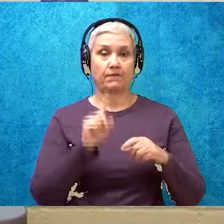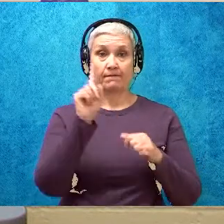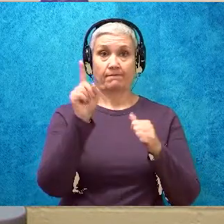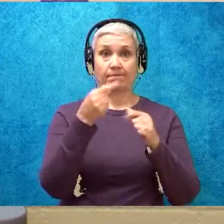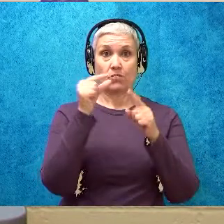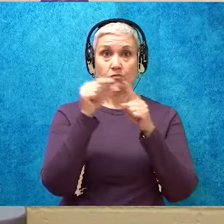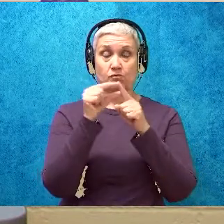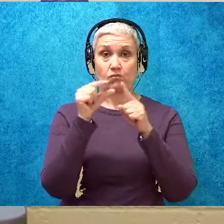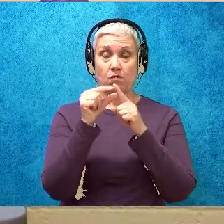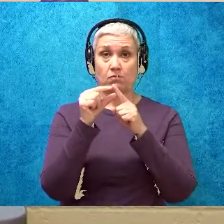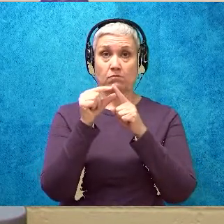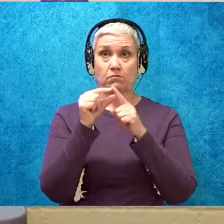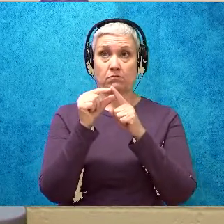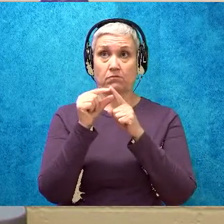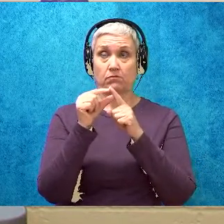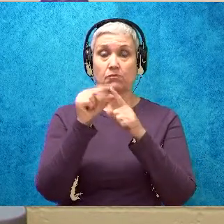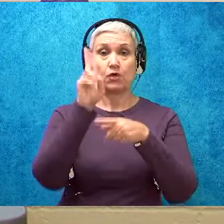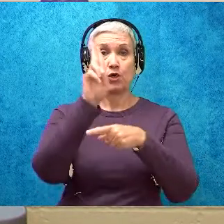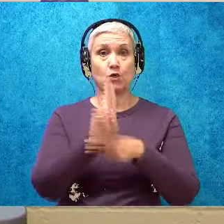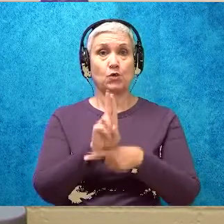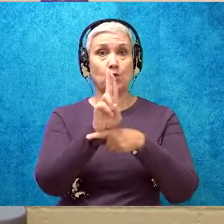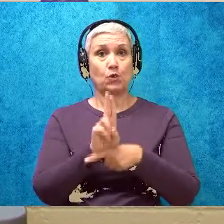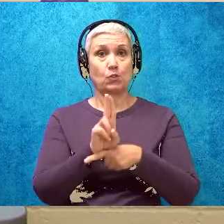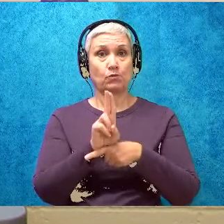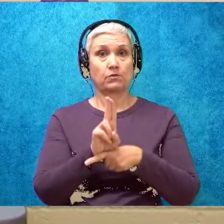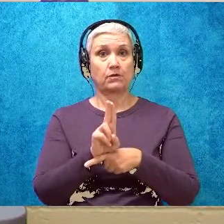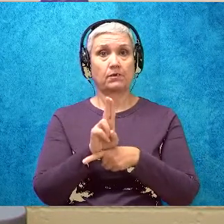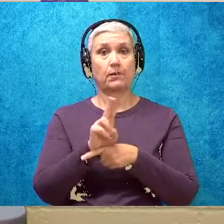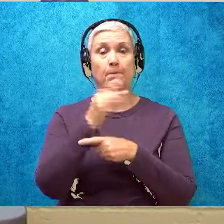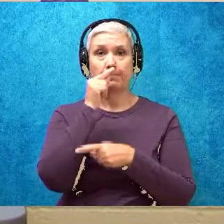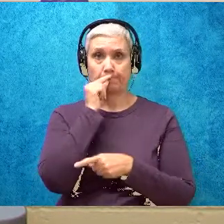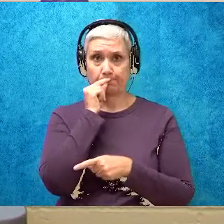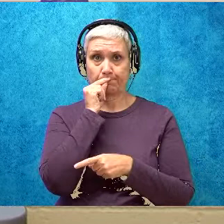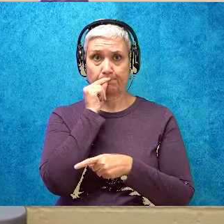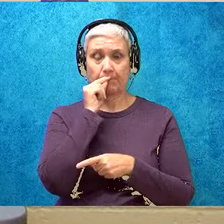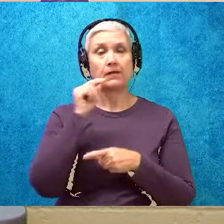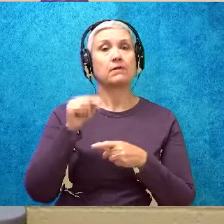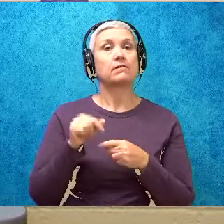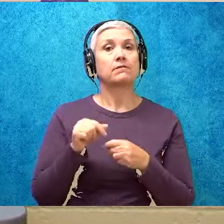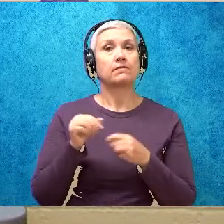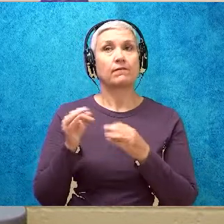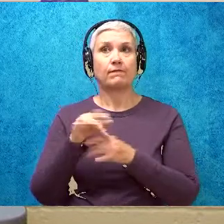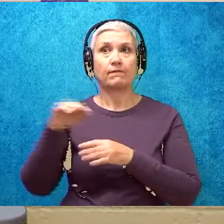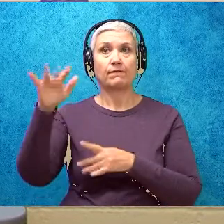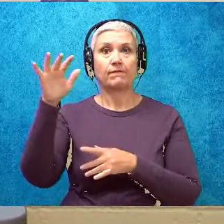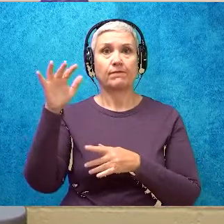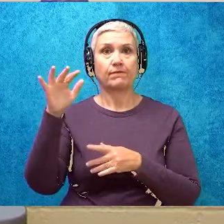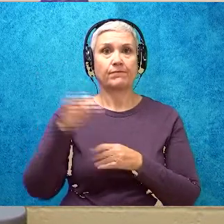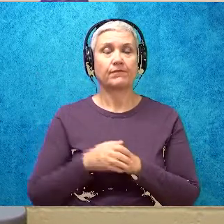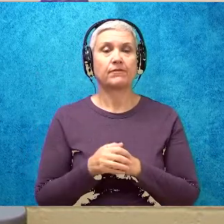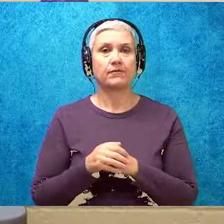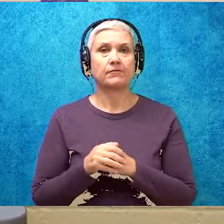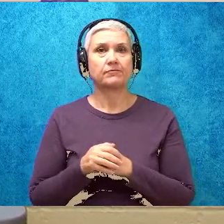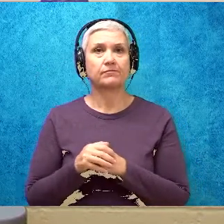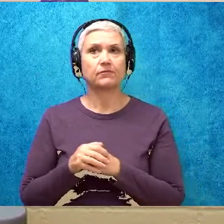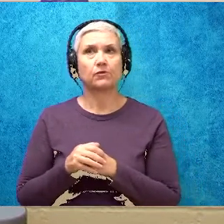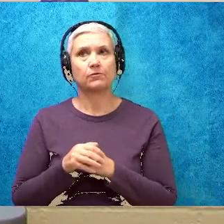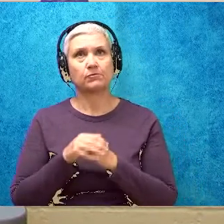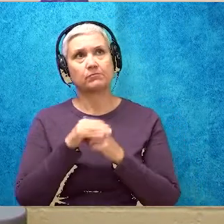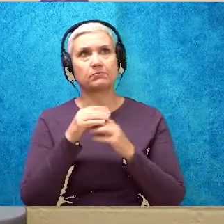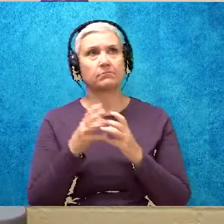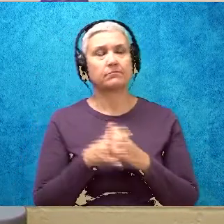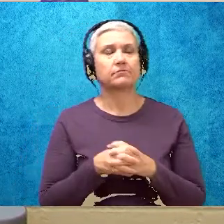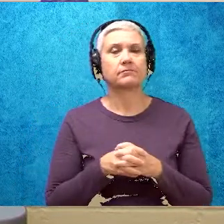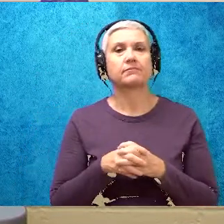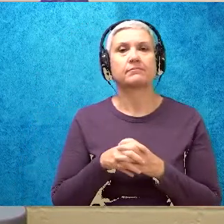Let's go, boys and girls. Use. Mute. Fume. Very good. You guys, I'm